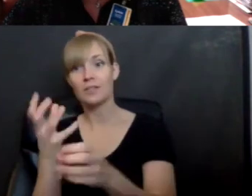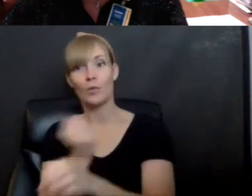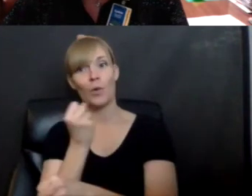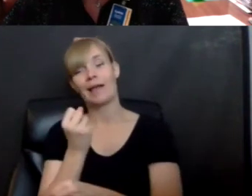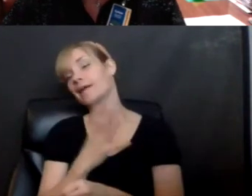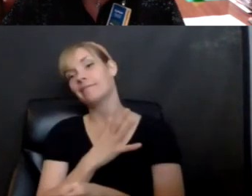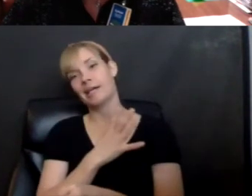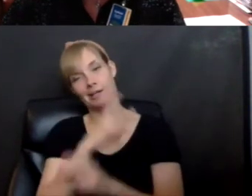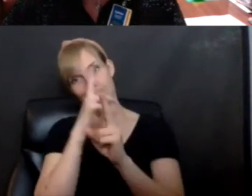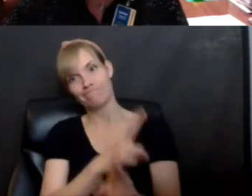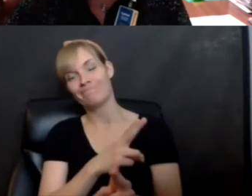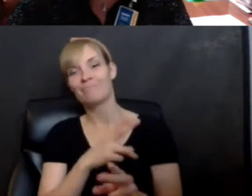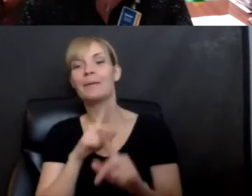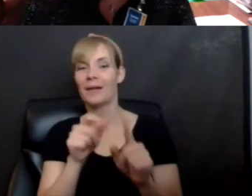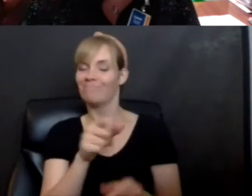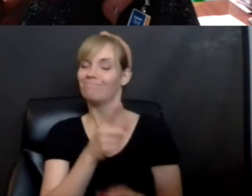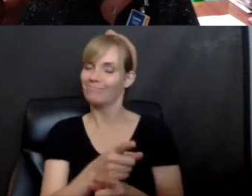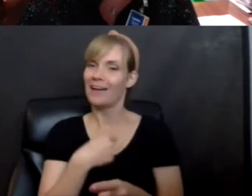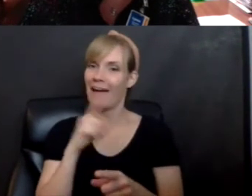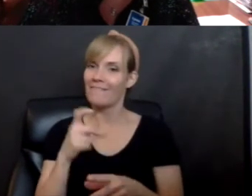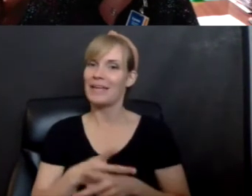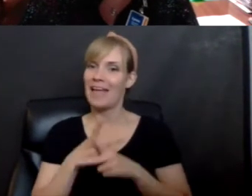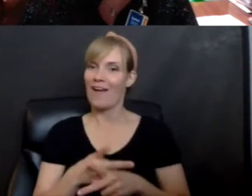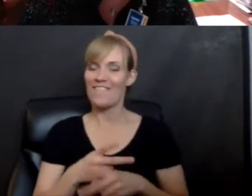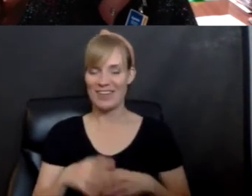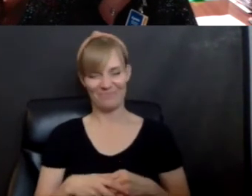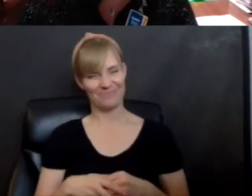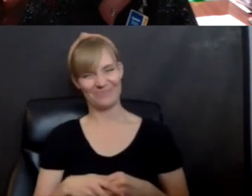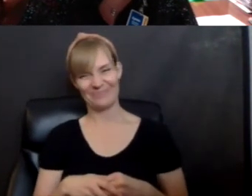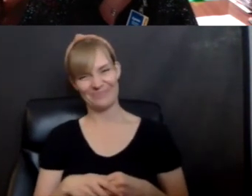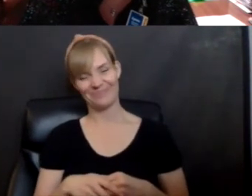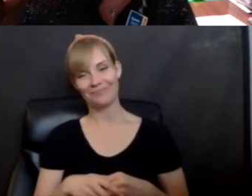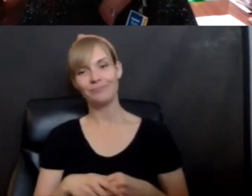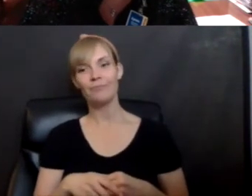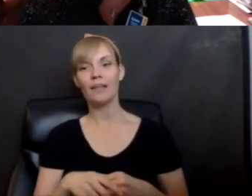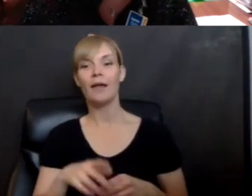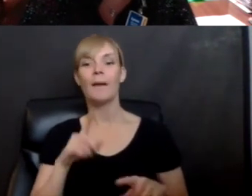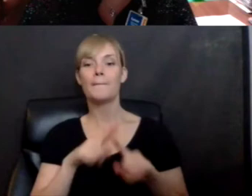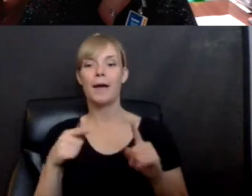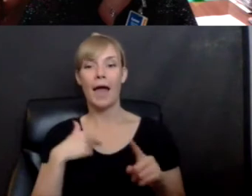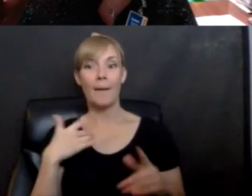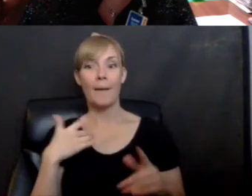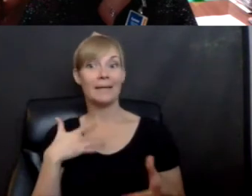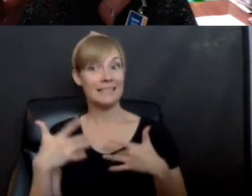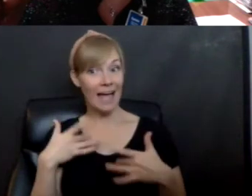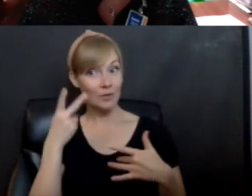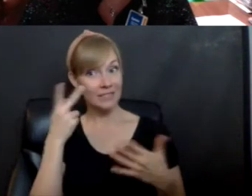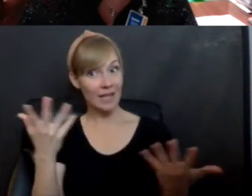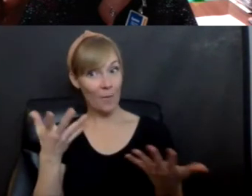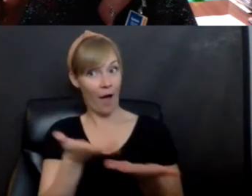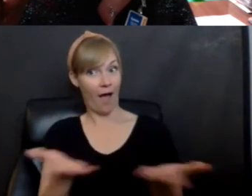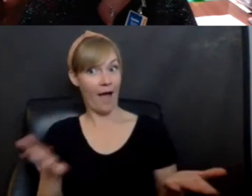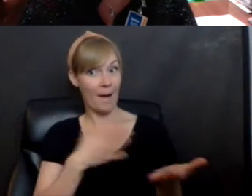but I'm so excited to see, um, what you friends might